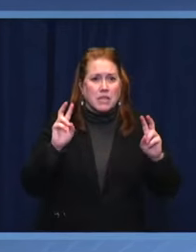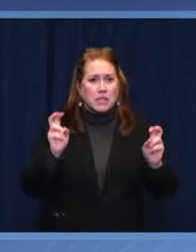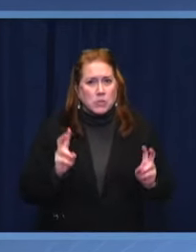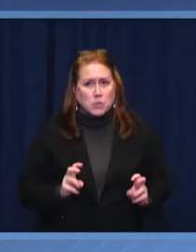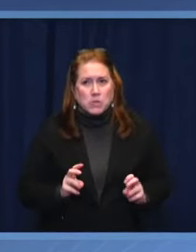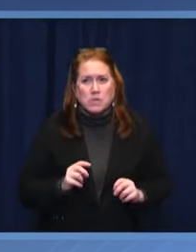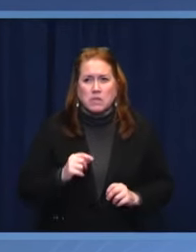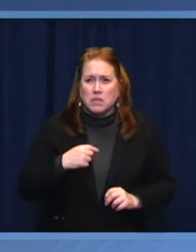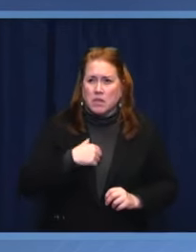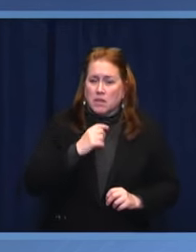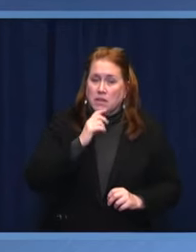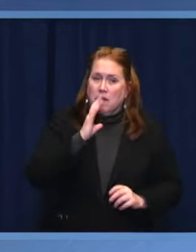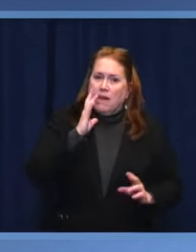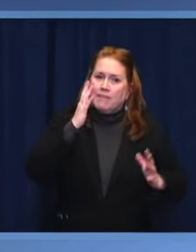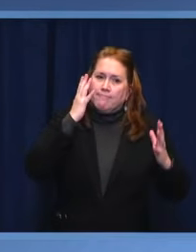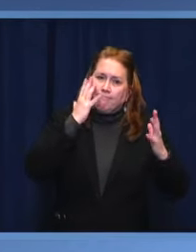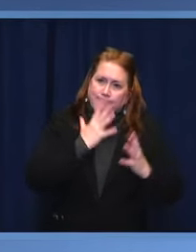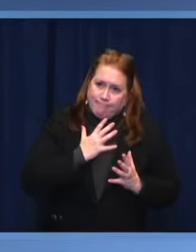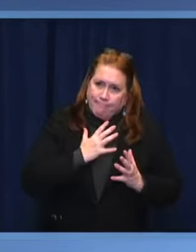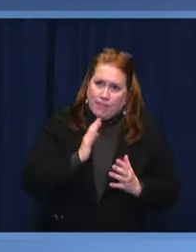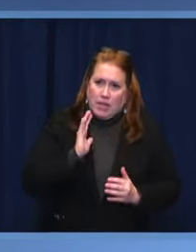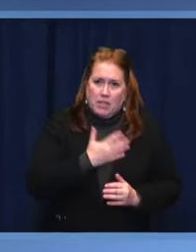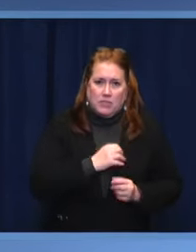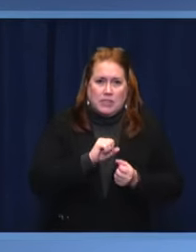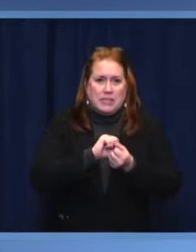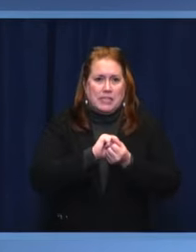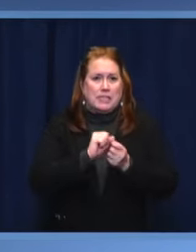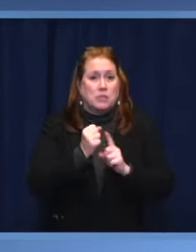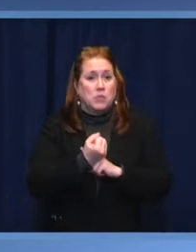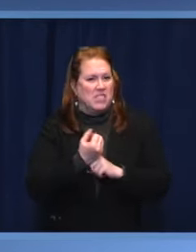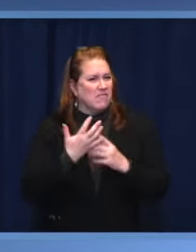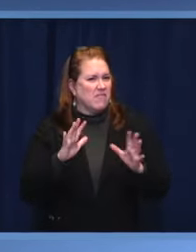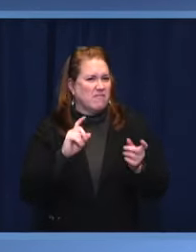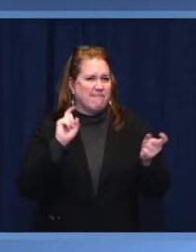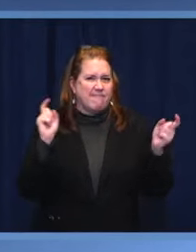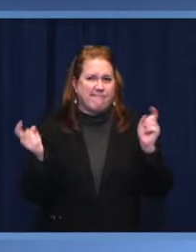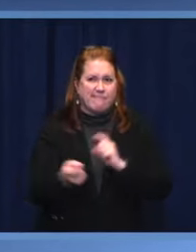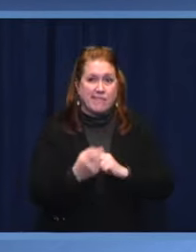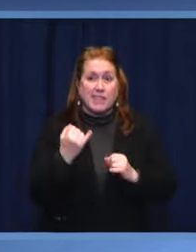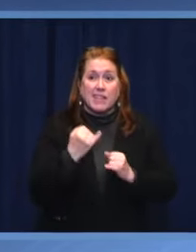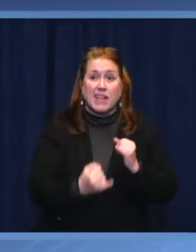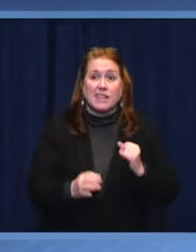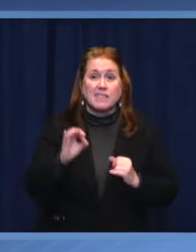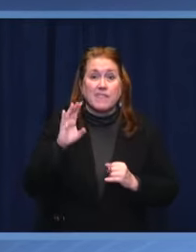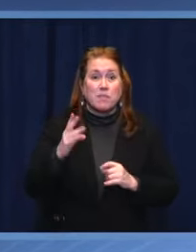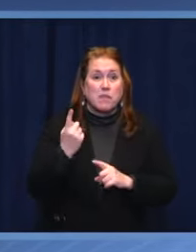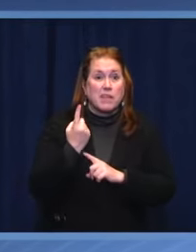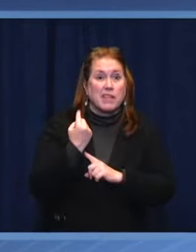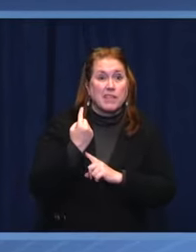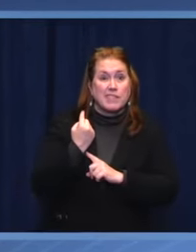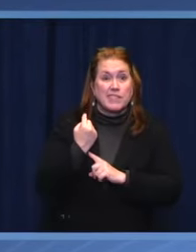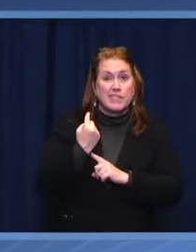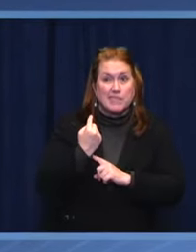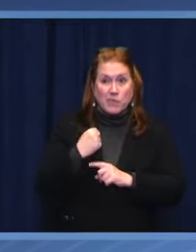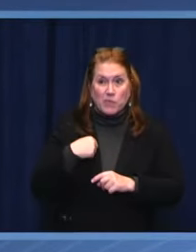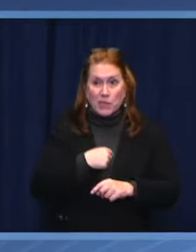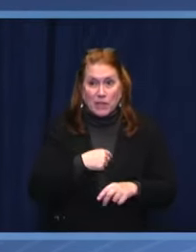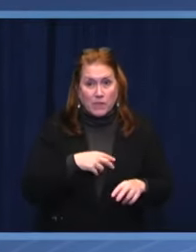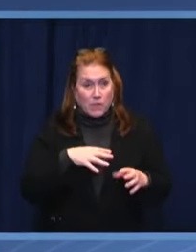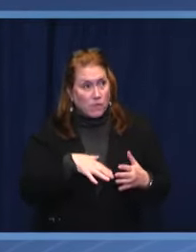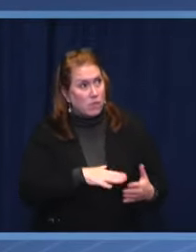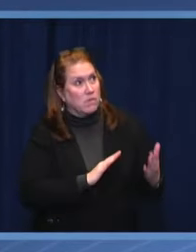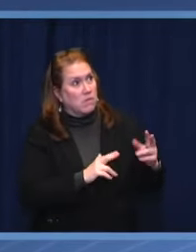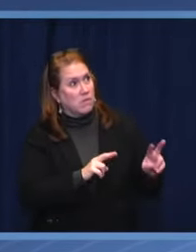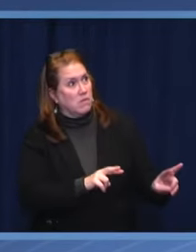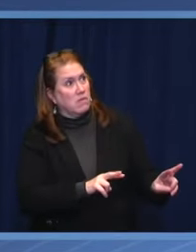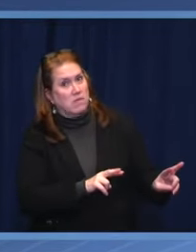Unfortunately, the situation has changed, and since the end of February last year, we have been facing a reality